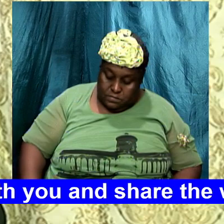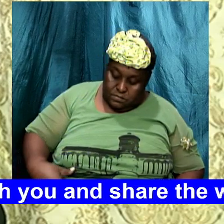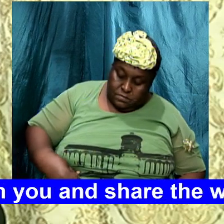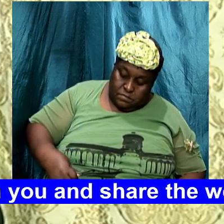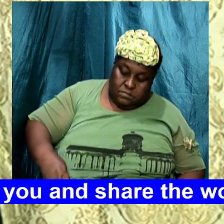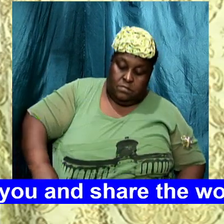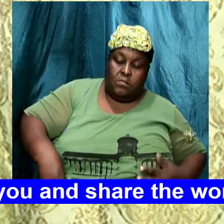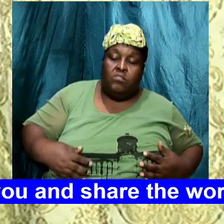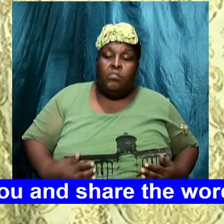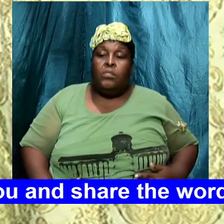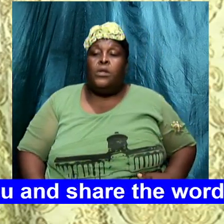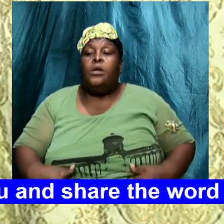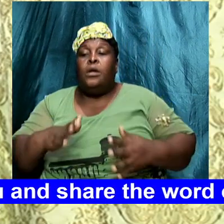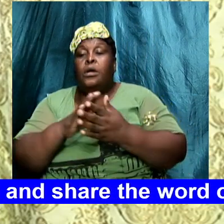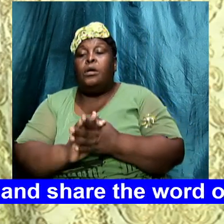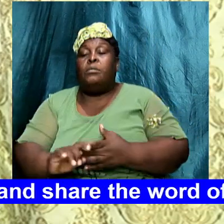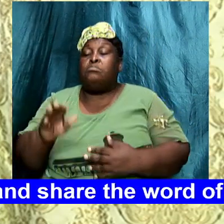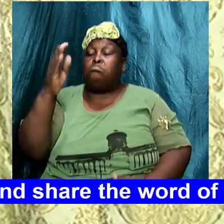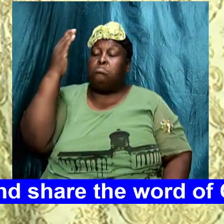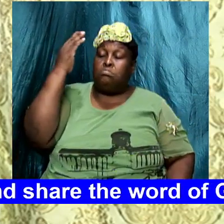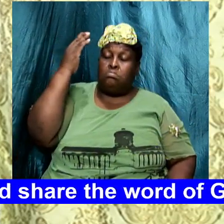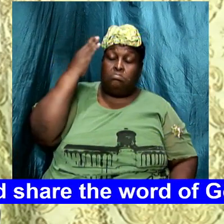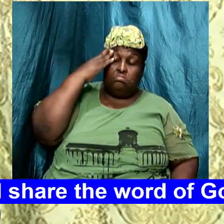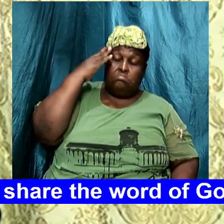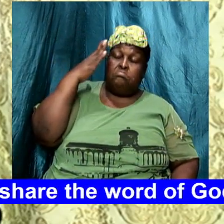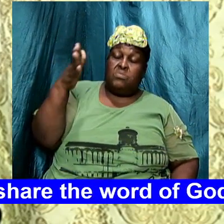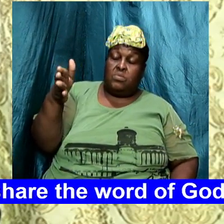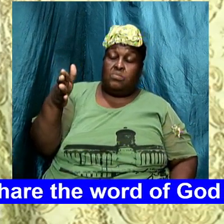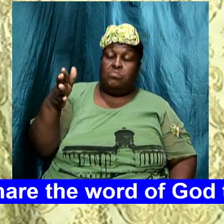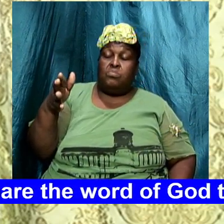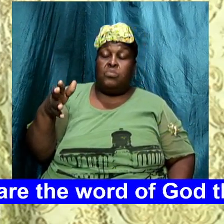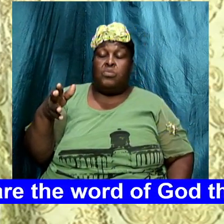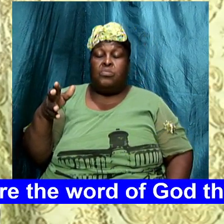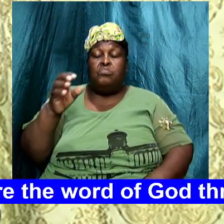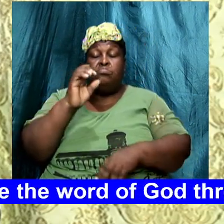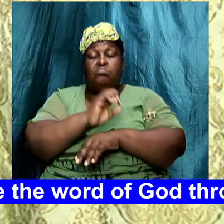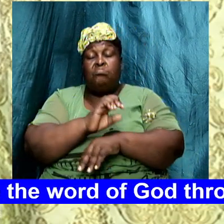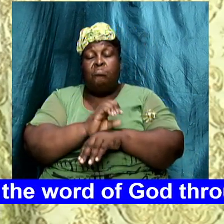be we church don't seek a sign first Corinthians